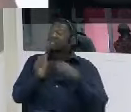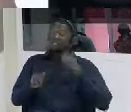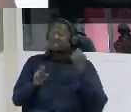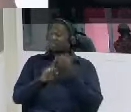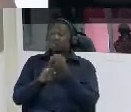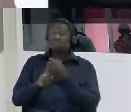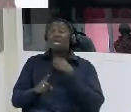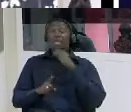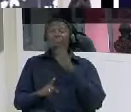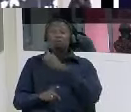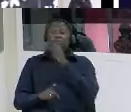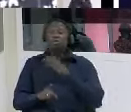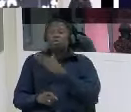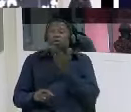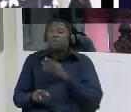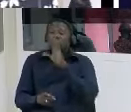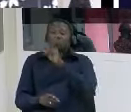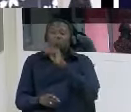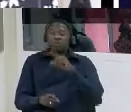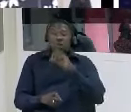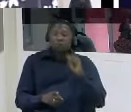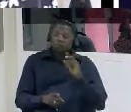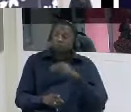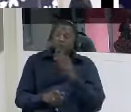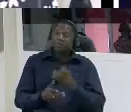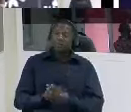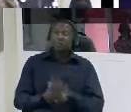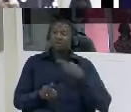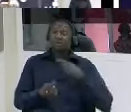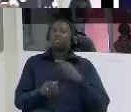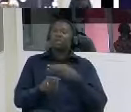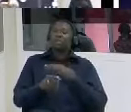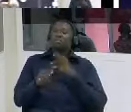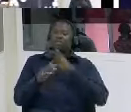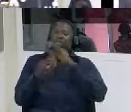do you know what subsequently happened uh to daba marina